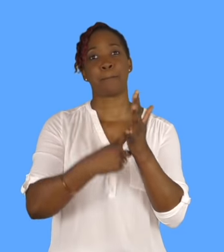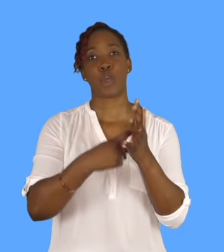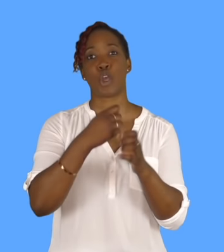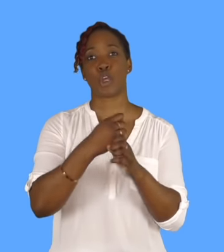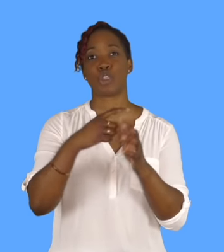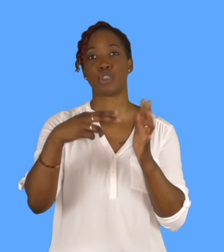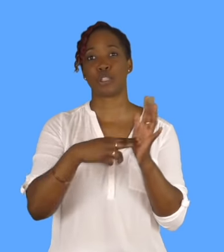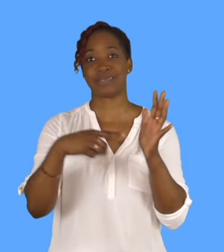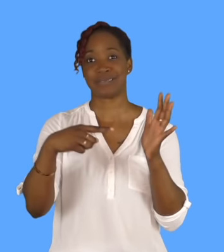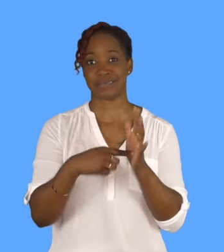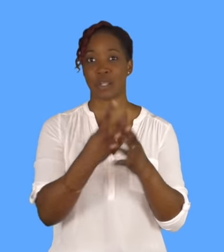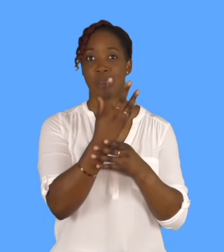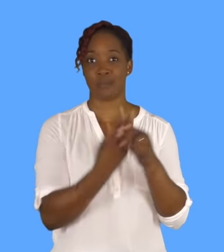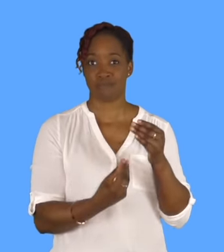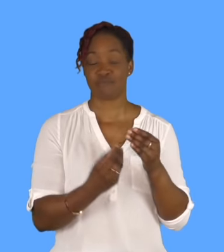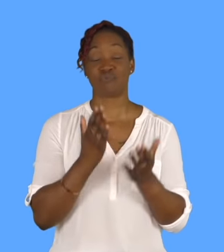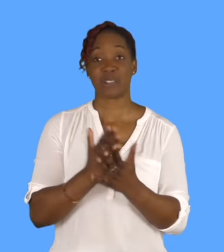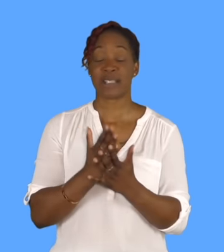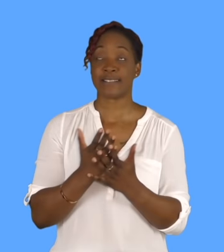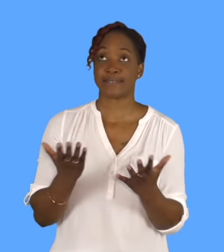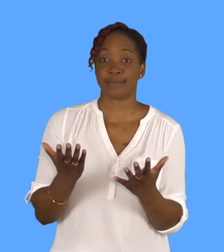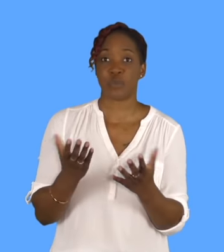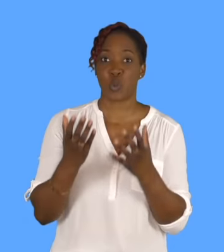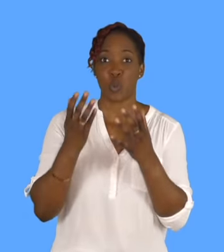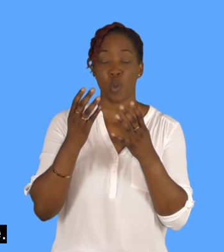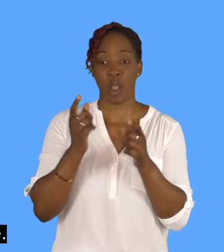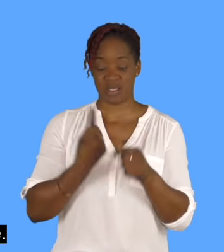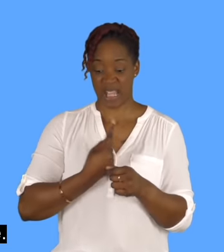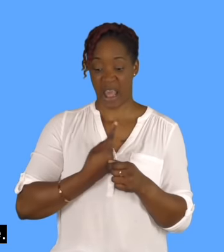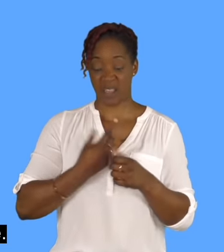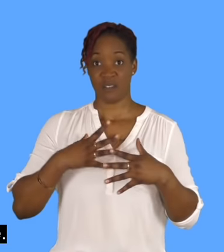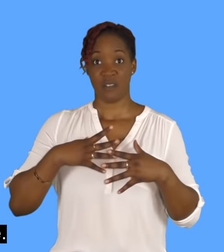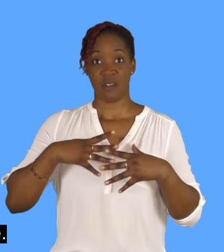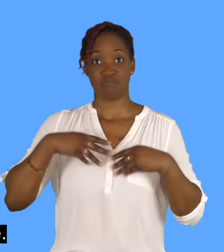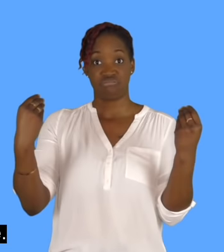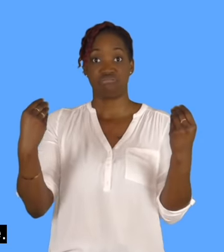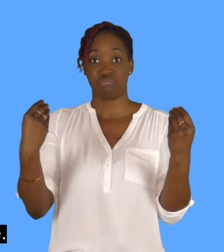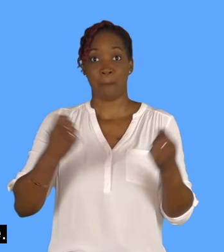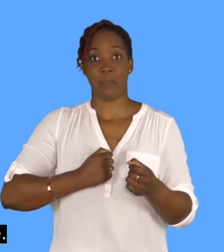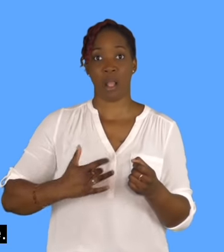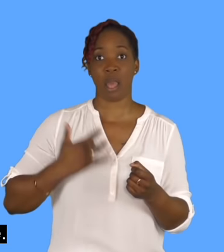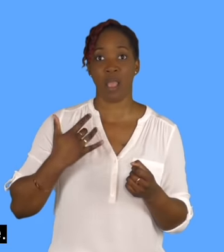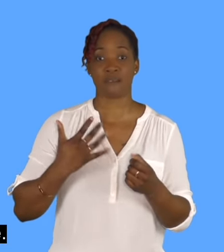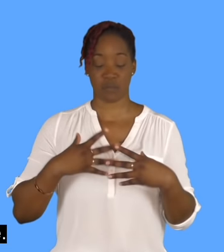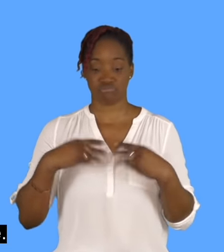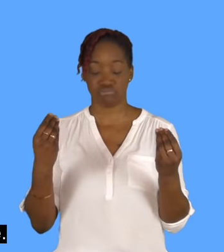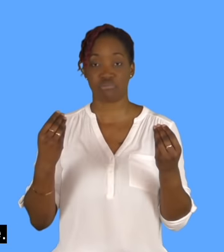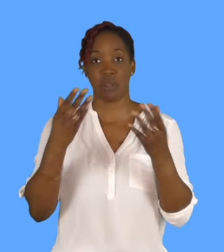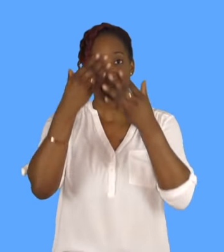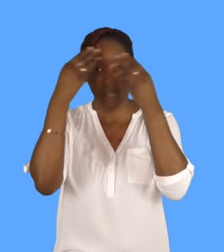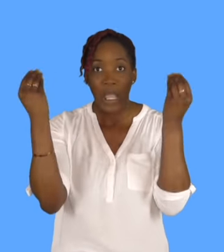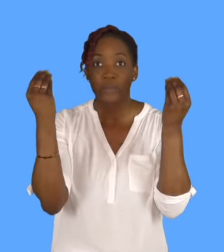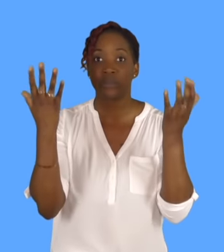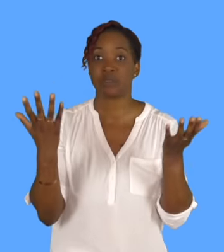it's basically, I think you forget yourself. You go to cinema because you forget your life, you forget yourself, and you literally live another experience.